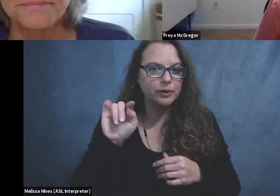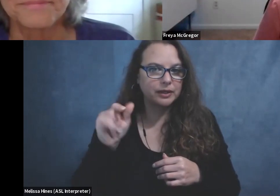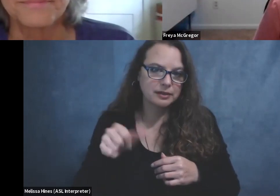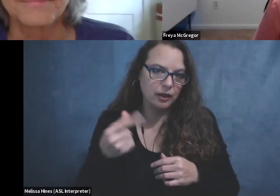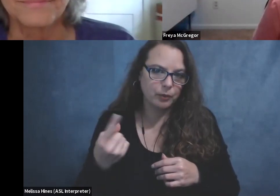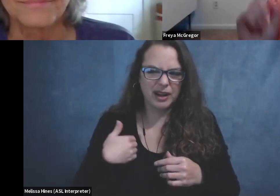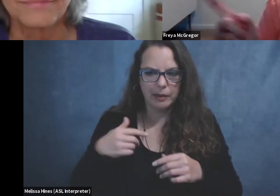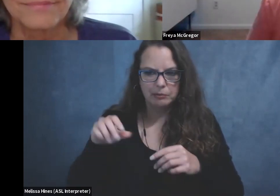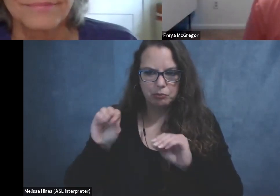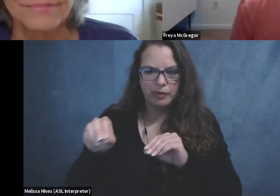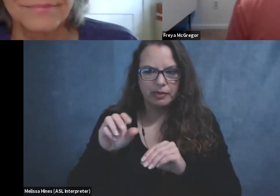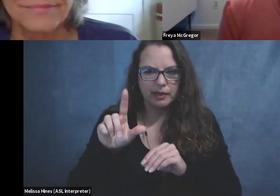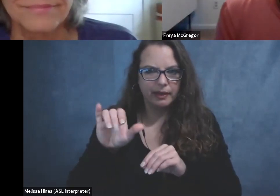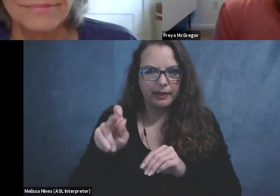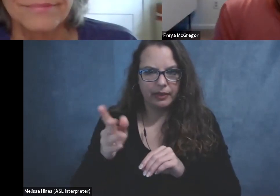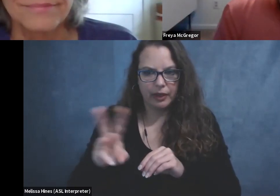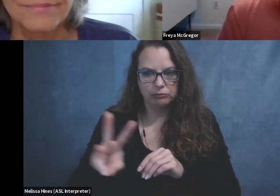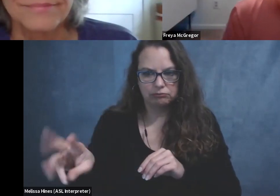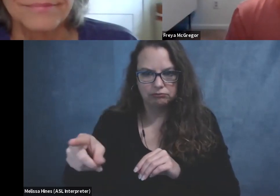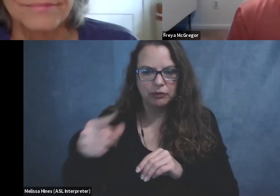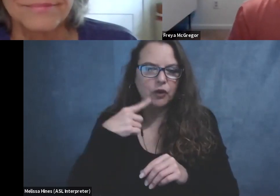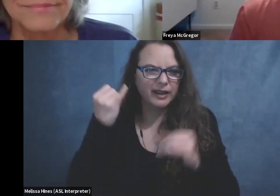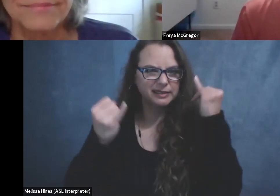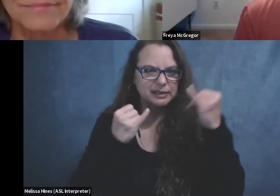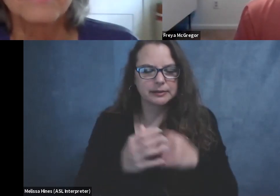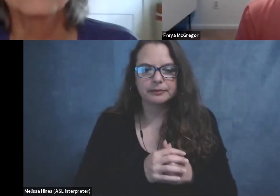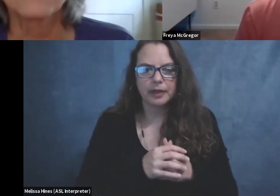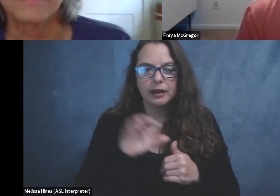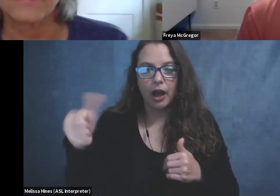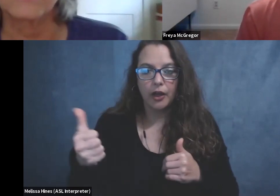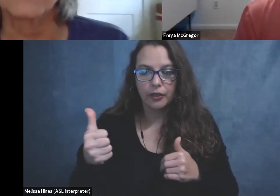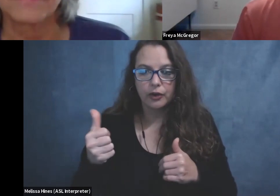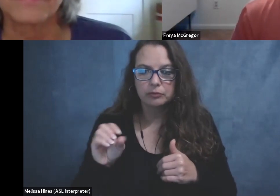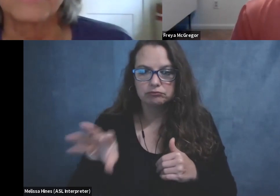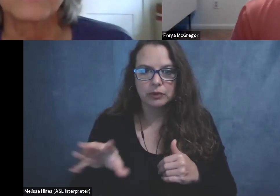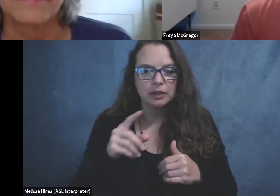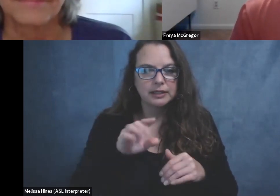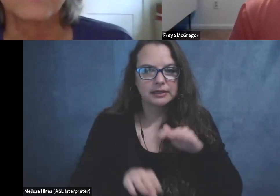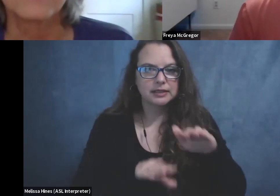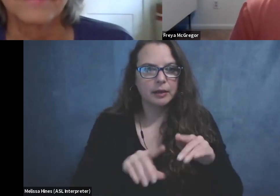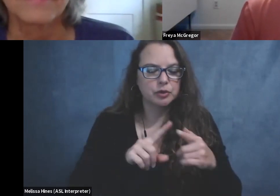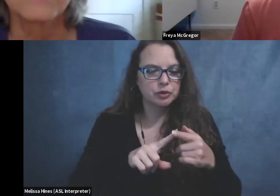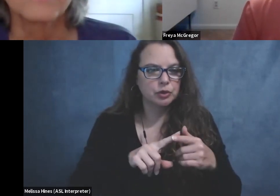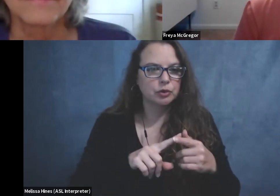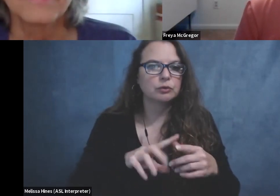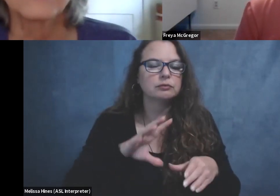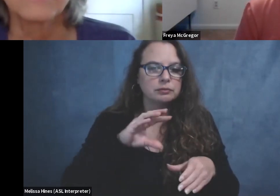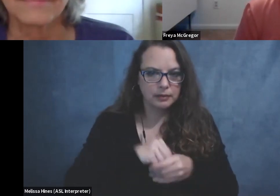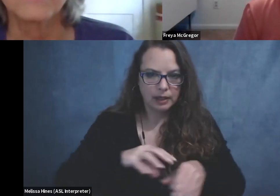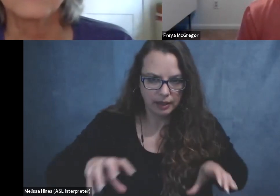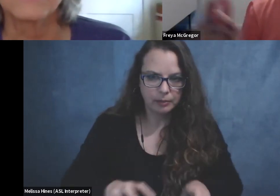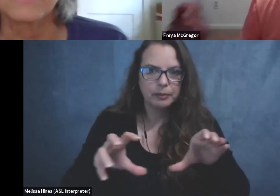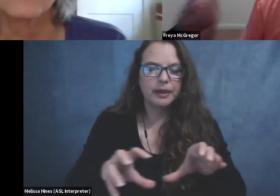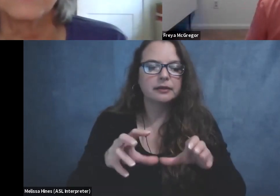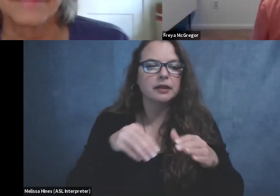for some of those ideas. The other thing I stuck in the chat was our steps to implement, um, that's short for steps to implement accessible and inclusive birding in your